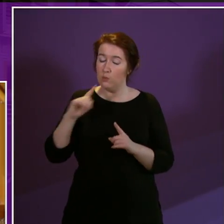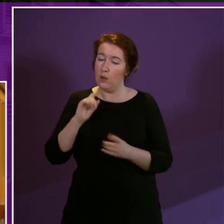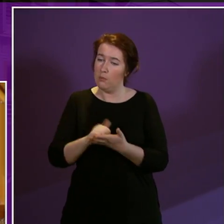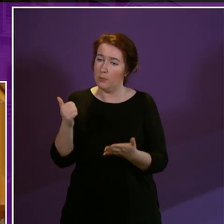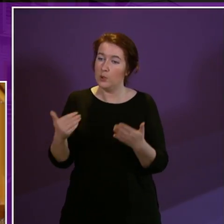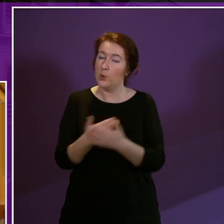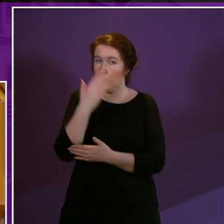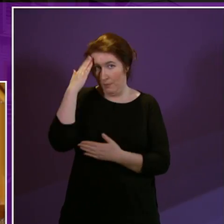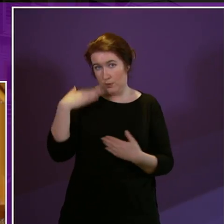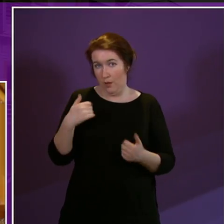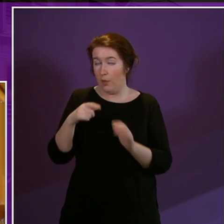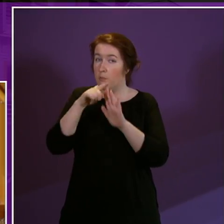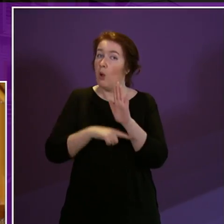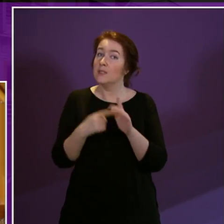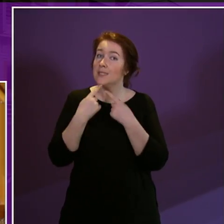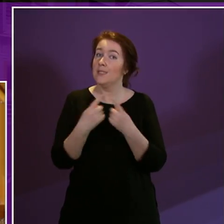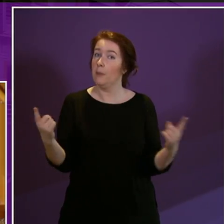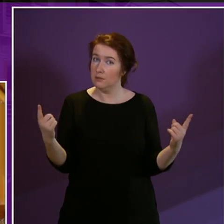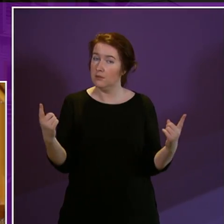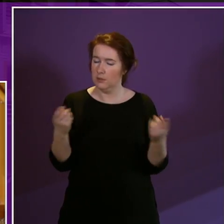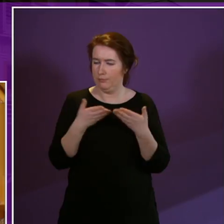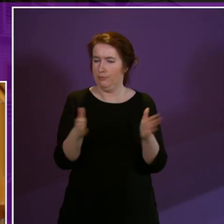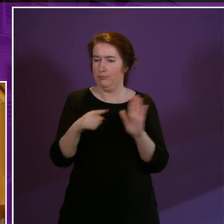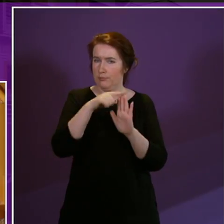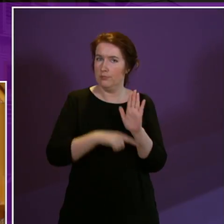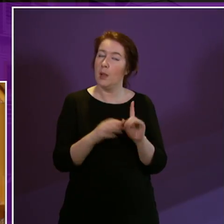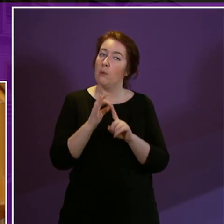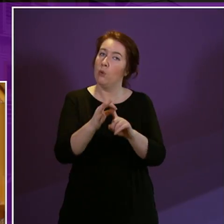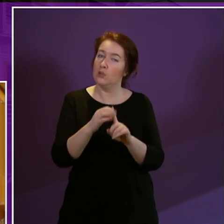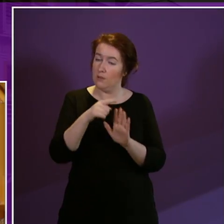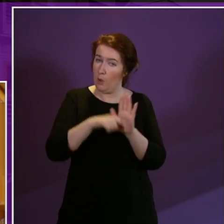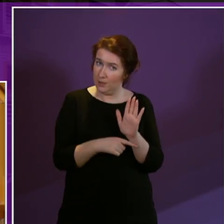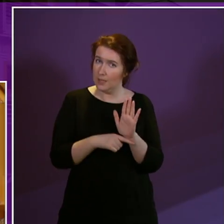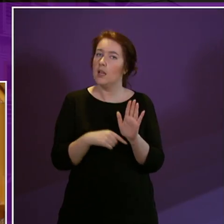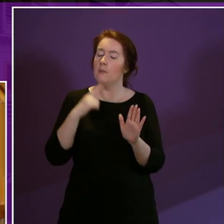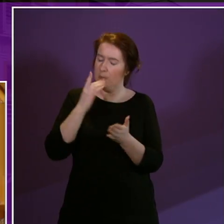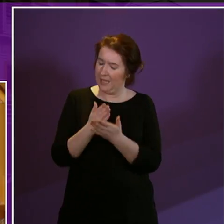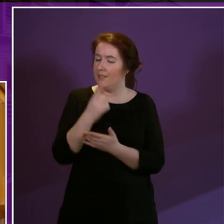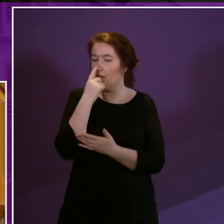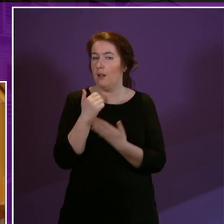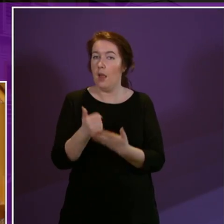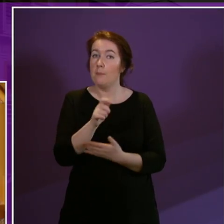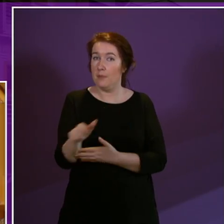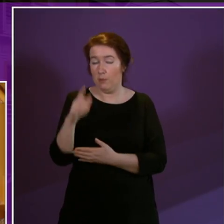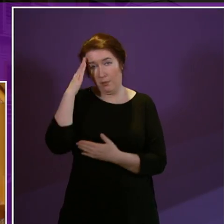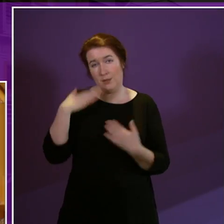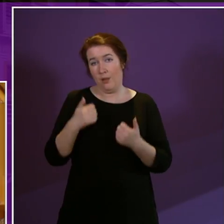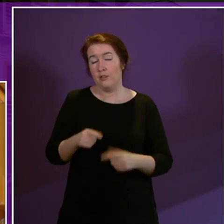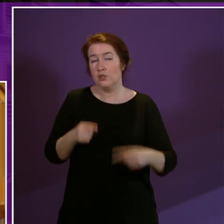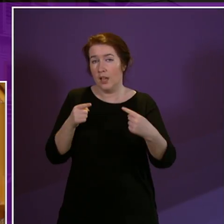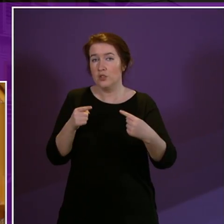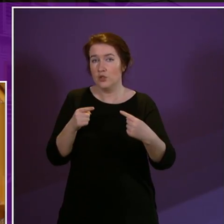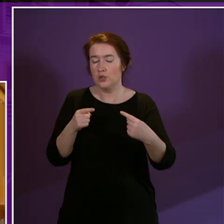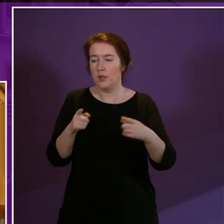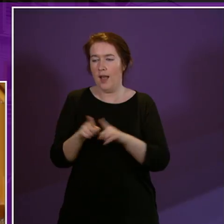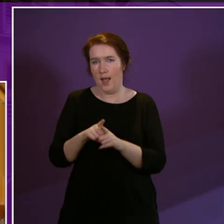health policy statement with a broad range of detailed policy proposals that I believe can help people with mental health challenges and